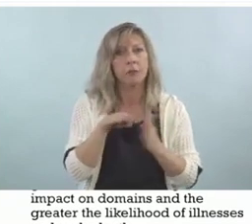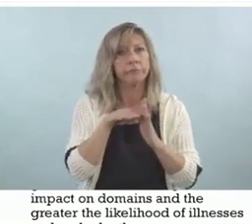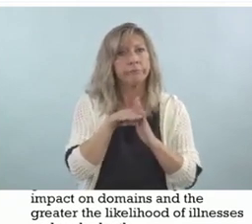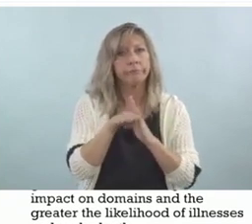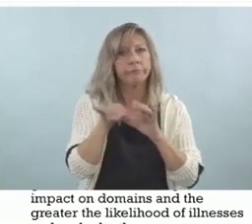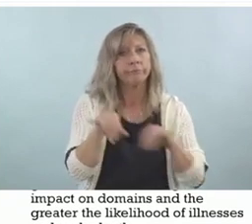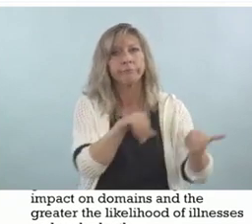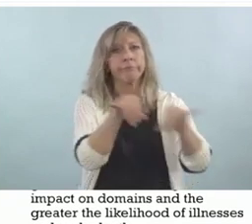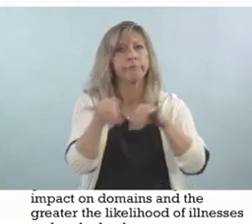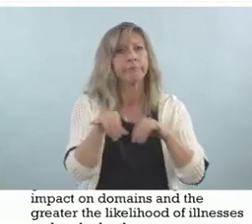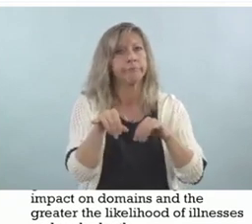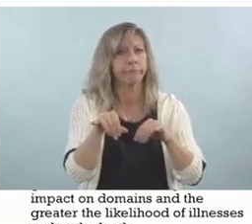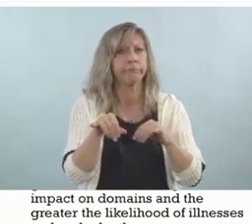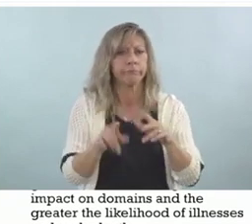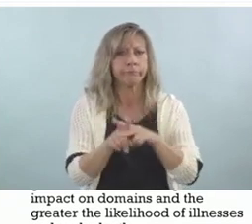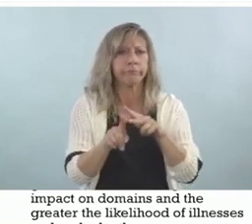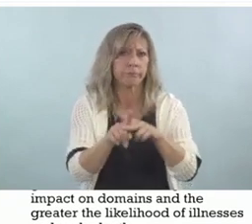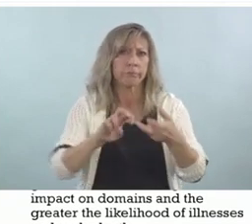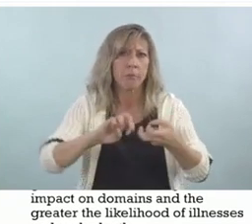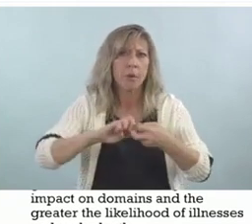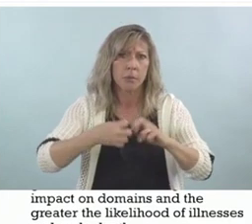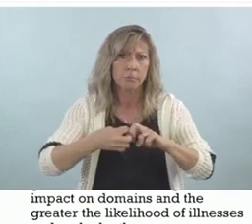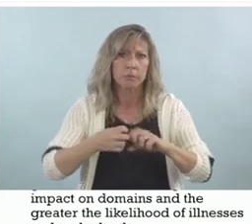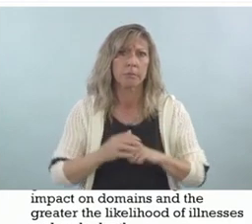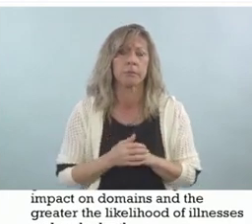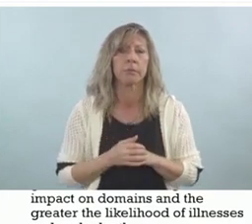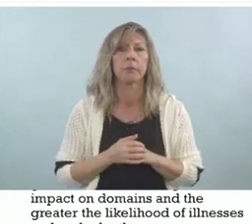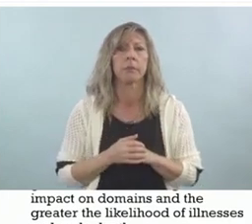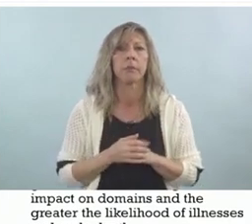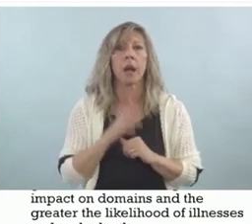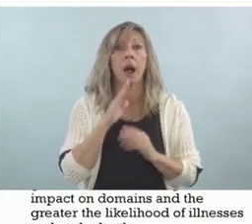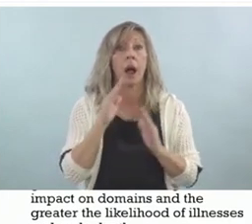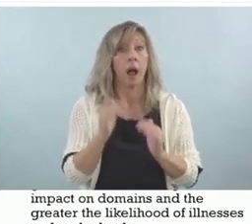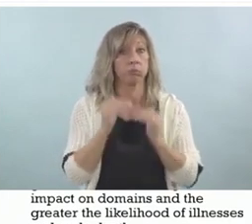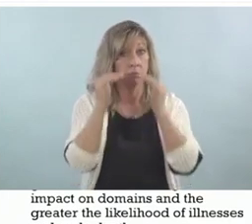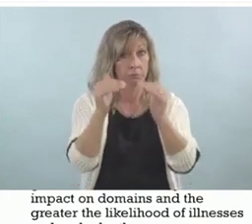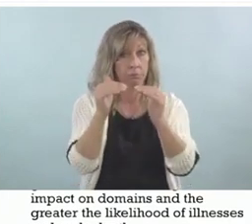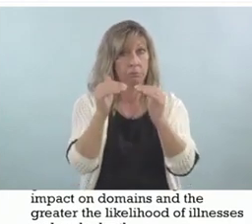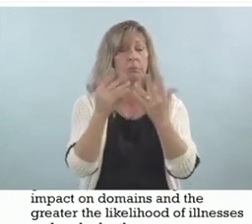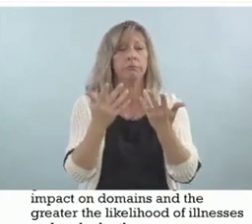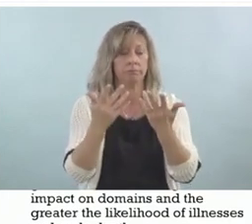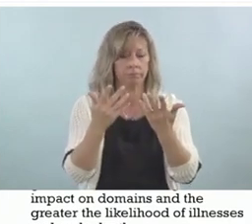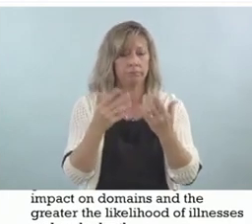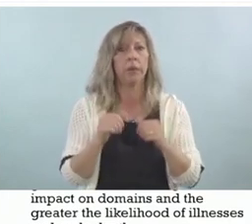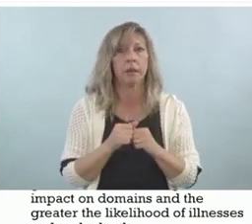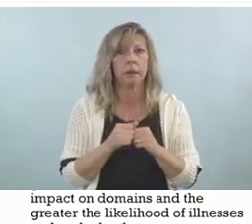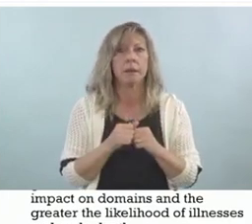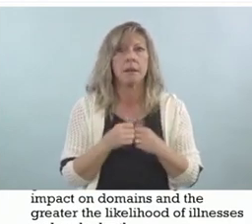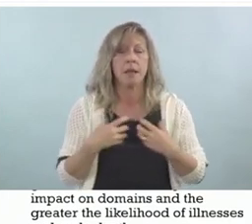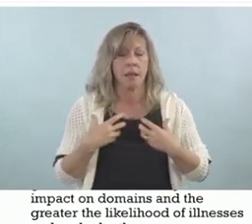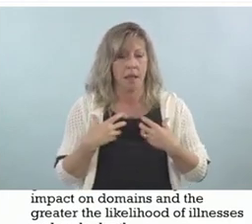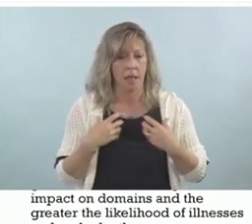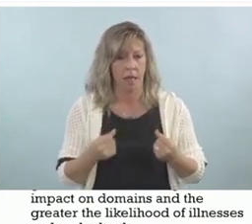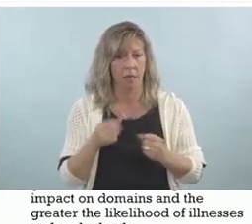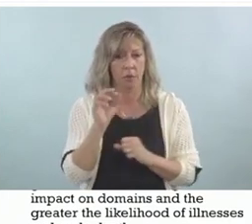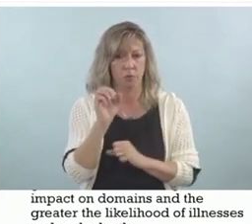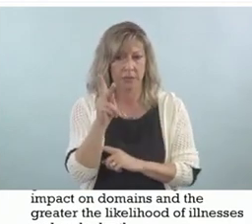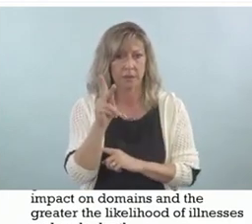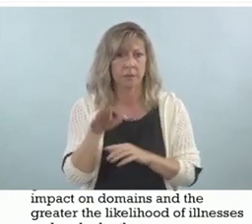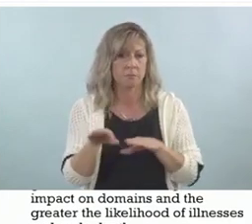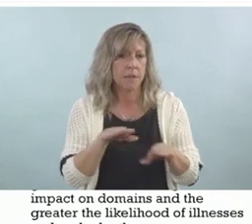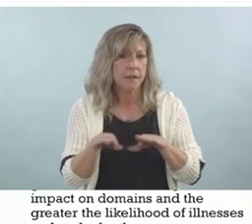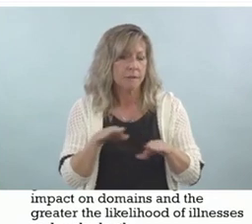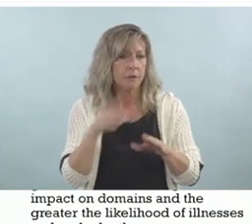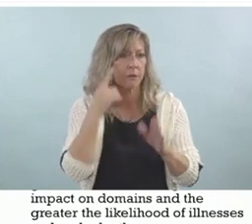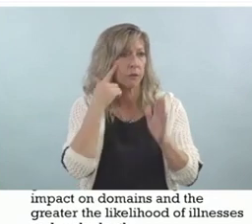The next step up, we've got the adoption of health risk behaviors, like you choose to drink